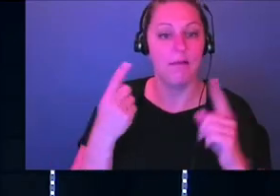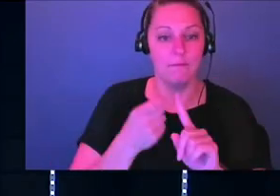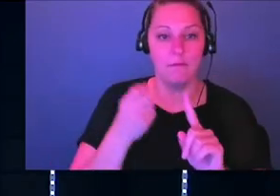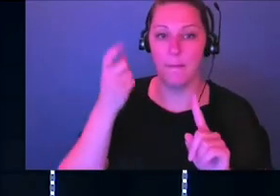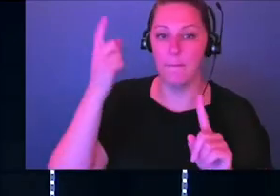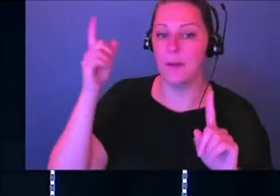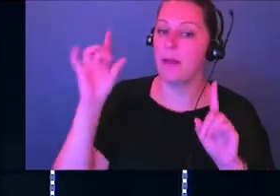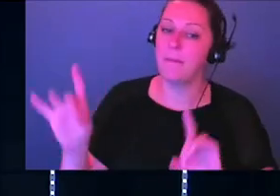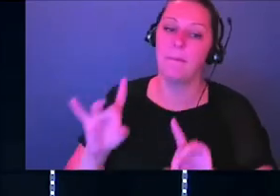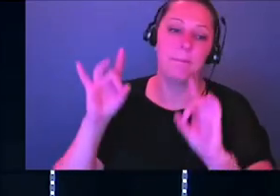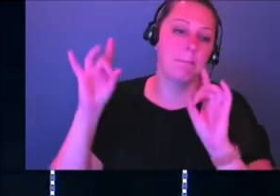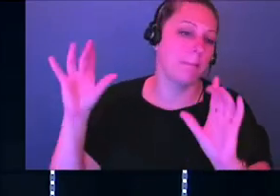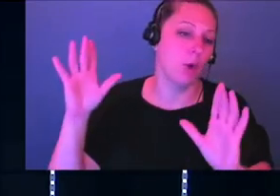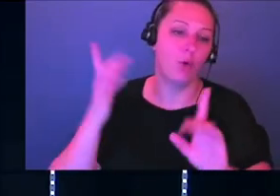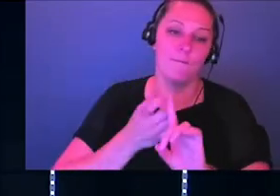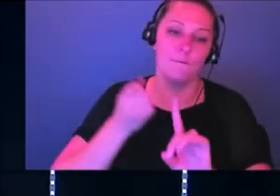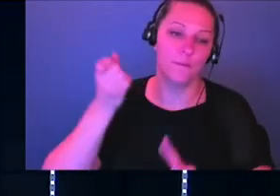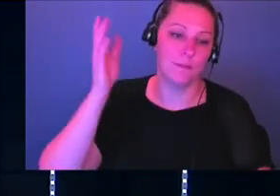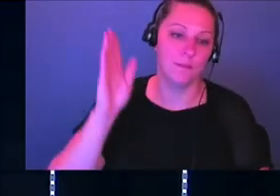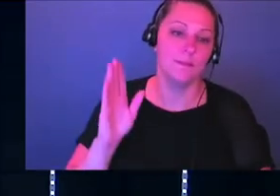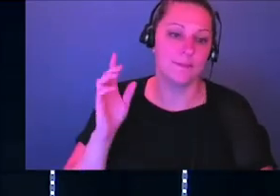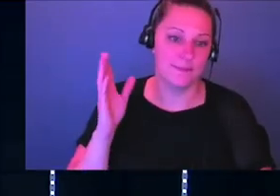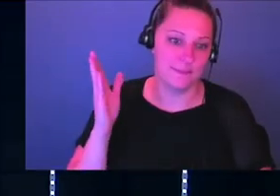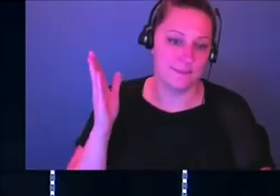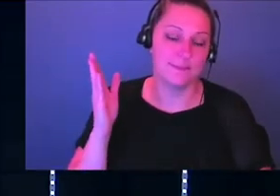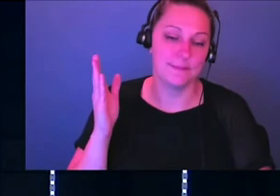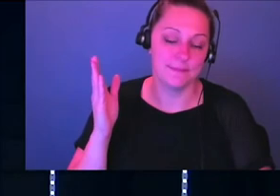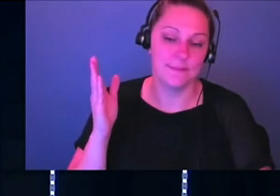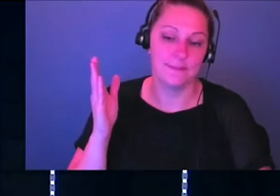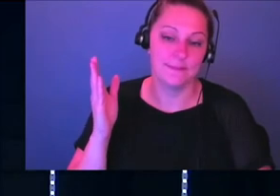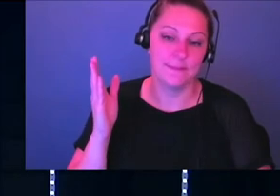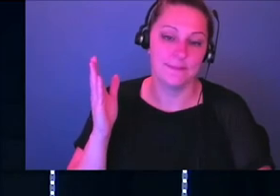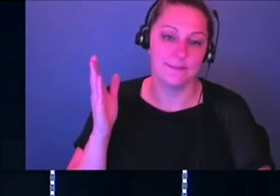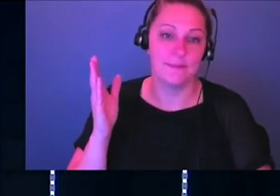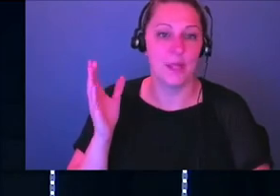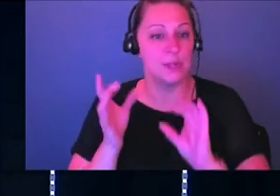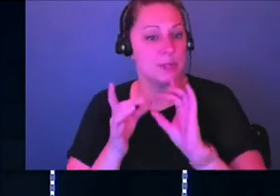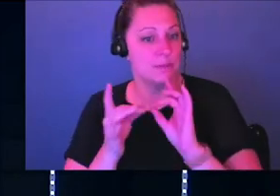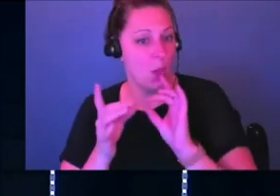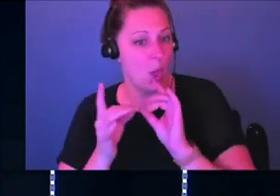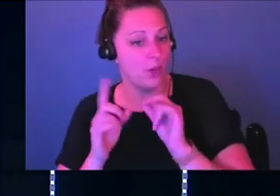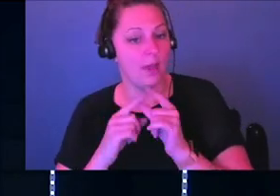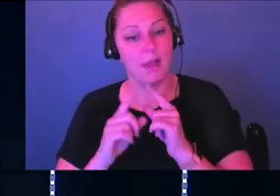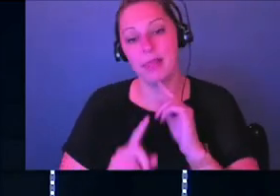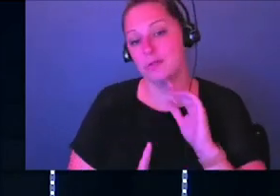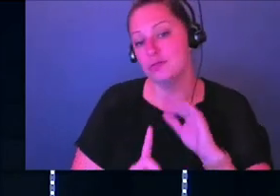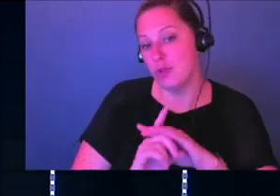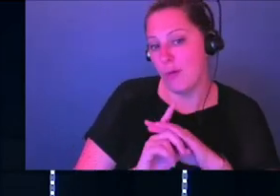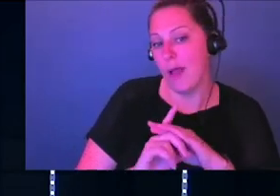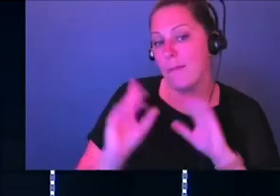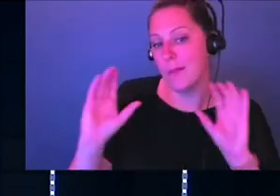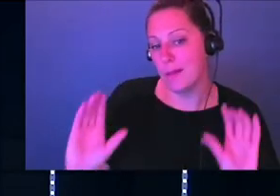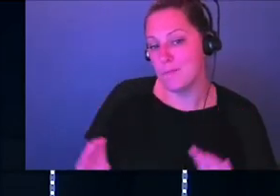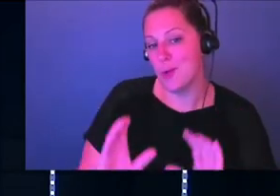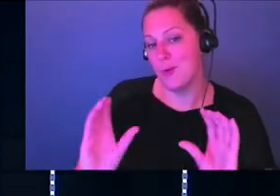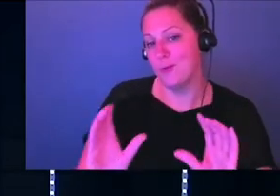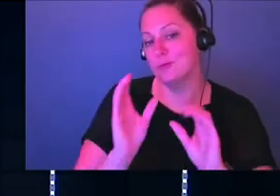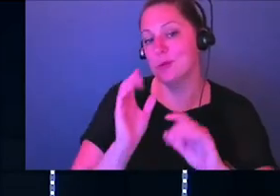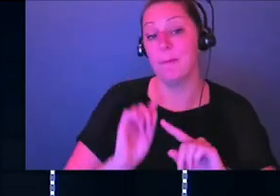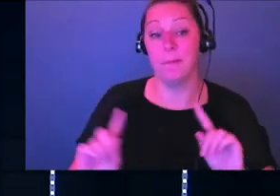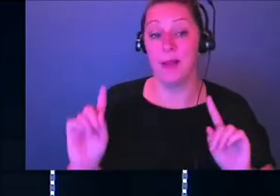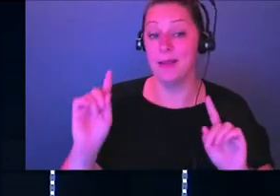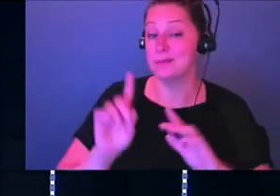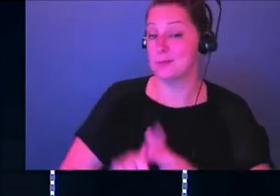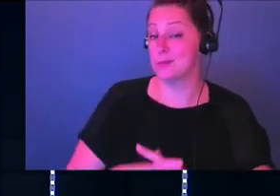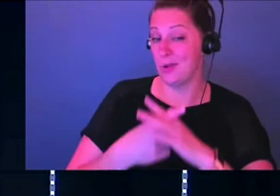a miracle from God. He spoke and he showed up and he moved. But it had